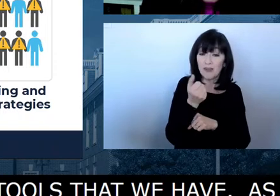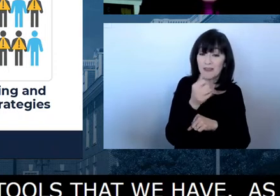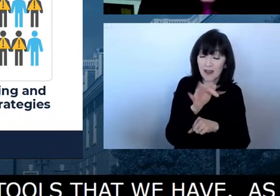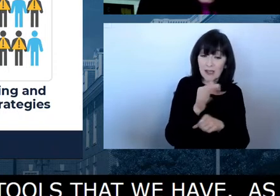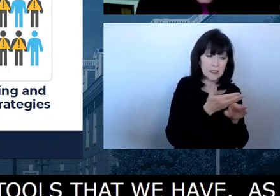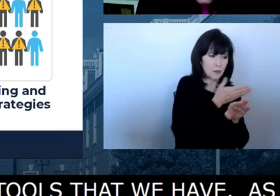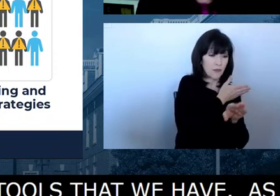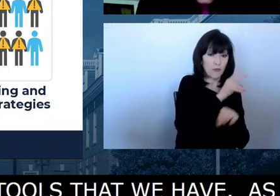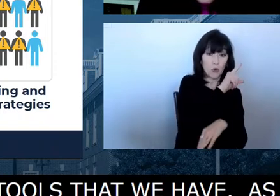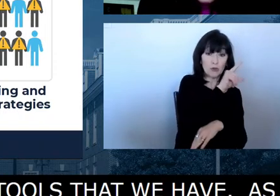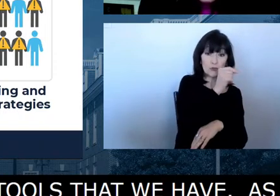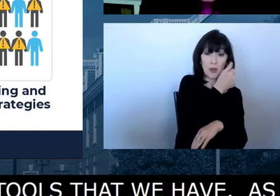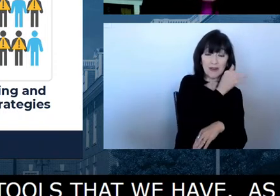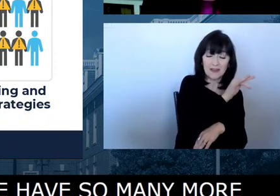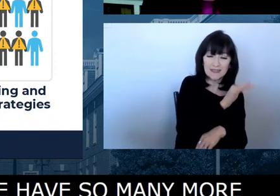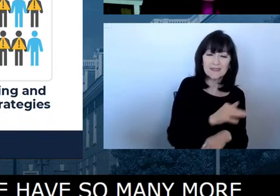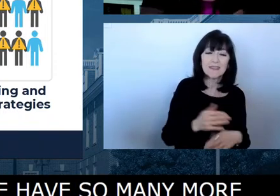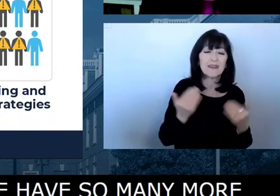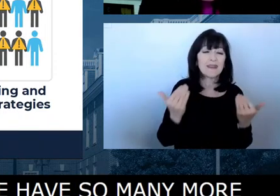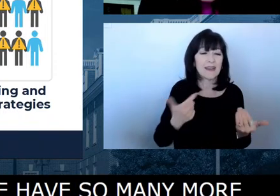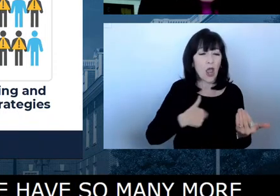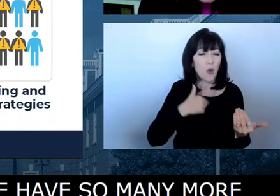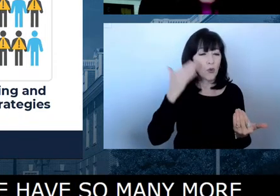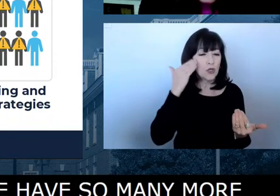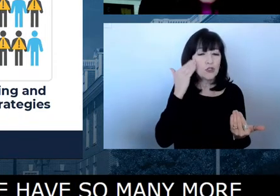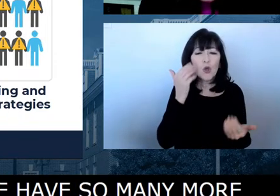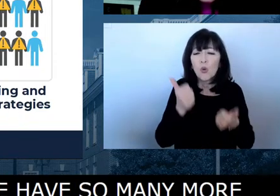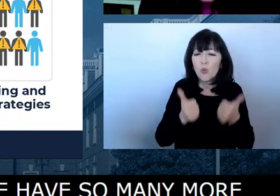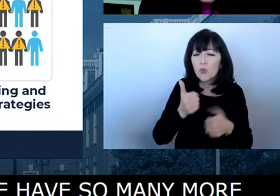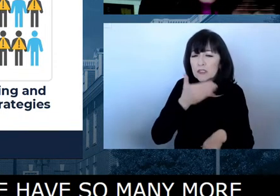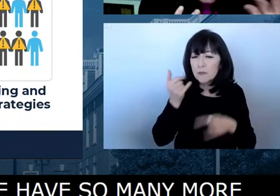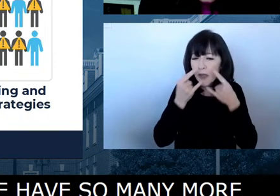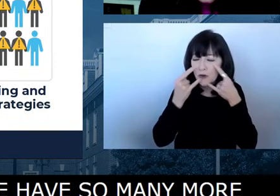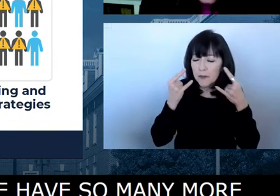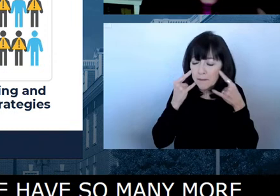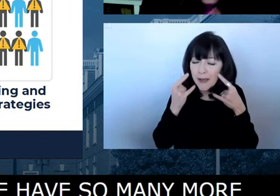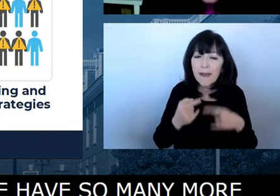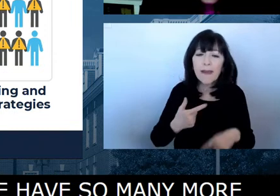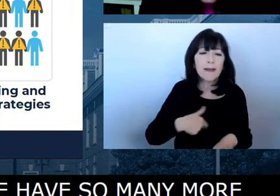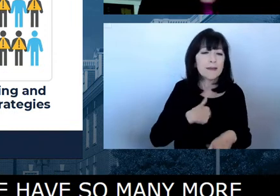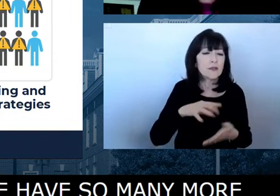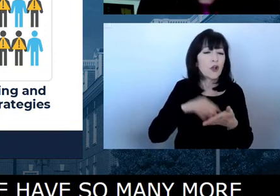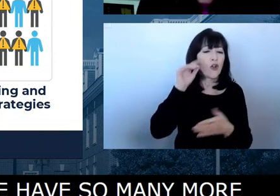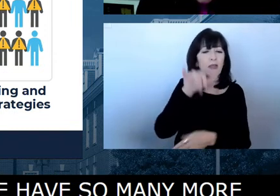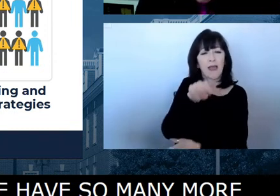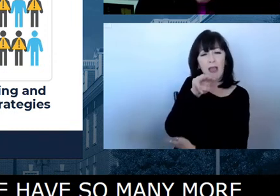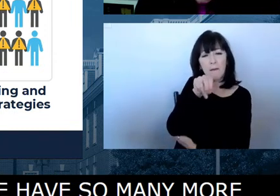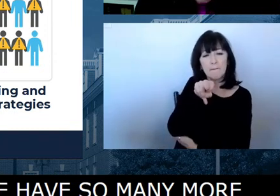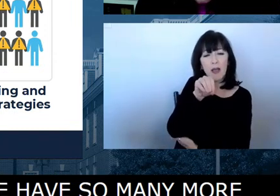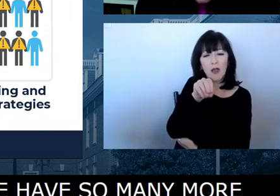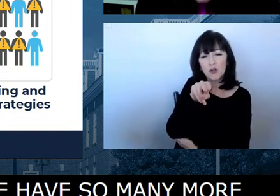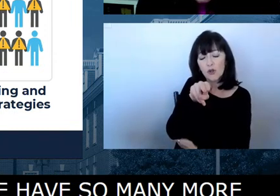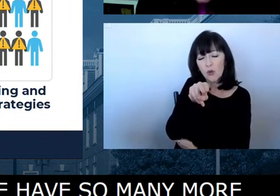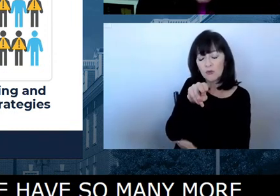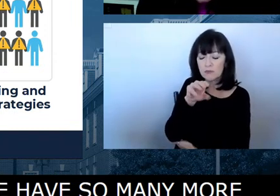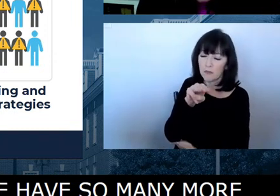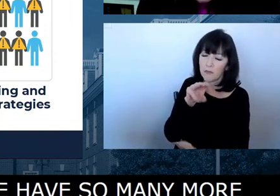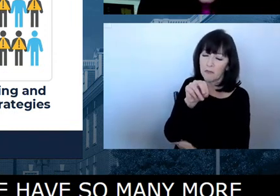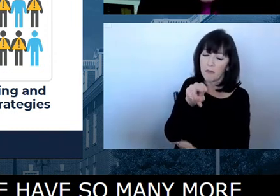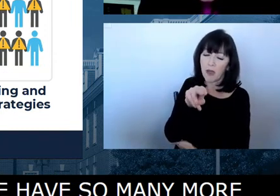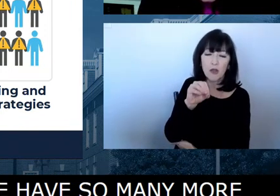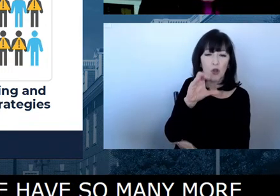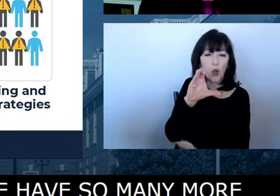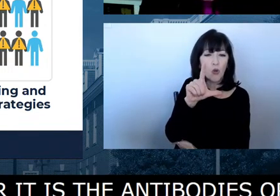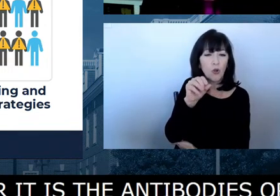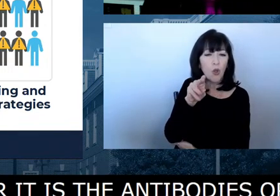uh, quality of masks, uh, all of it. We're learning. And when you know better, you do better. Um, and so at